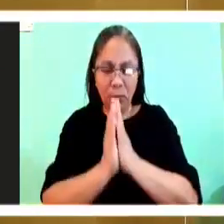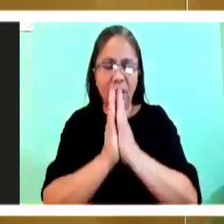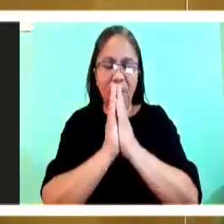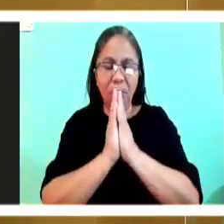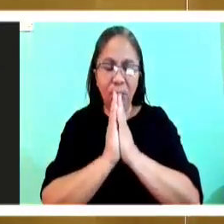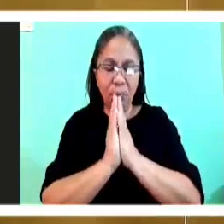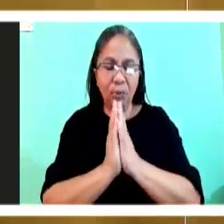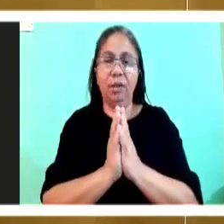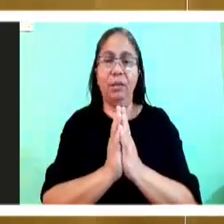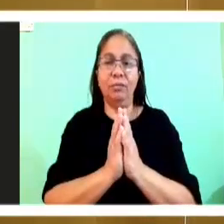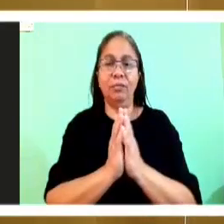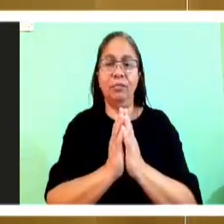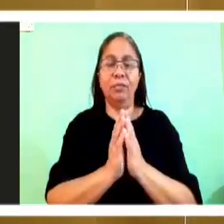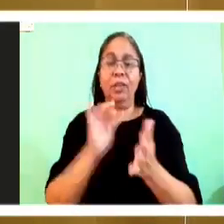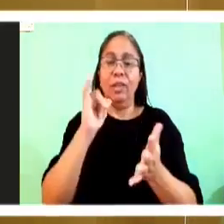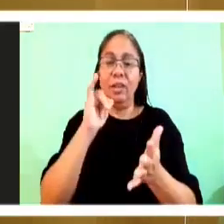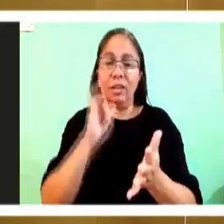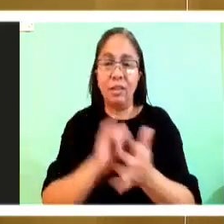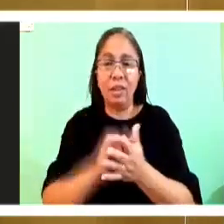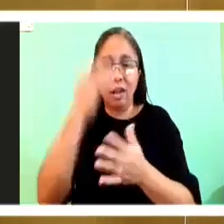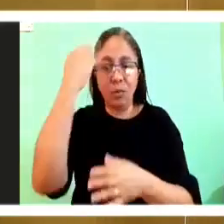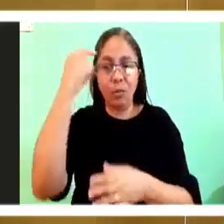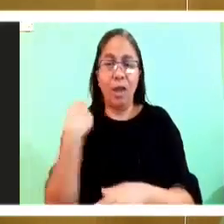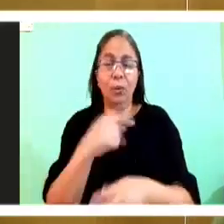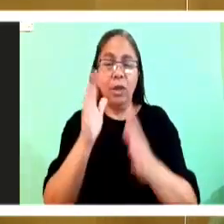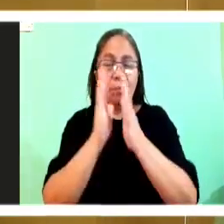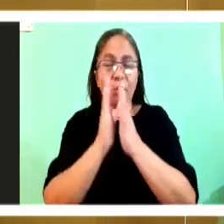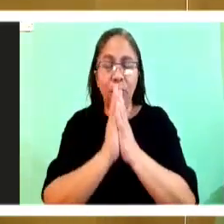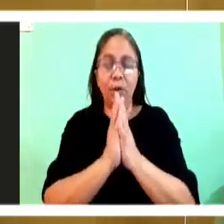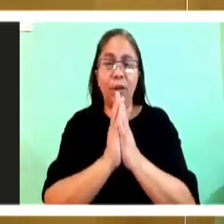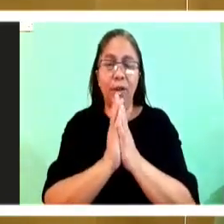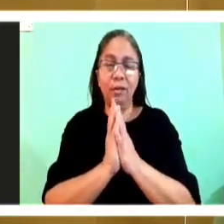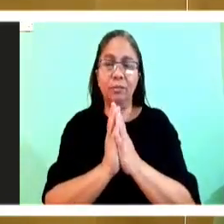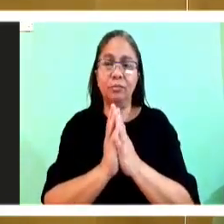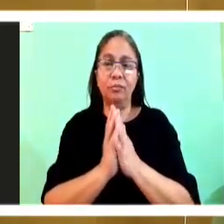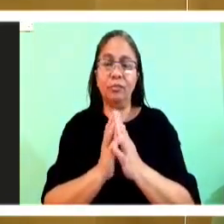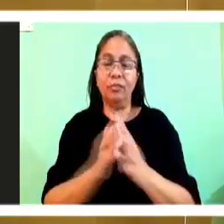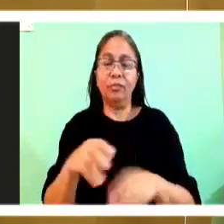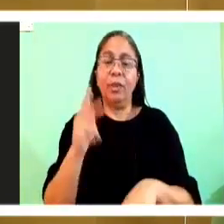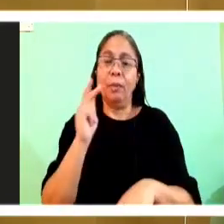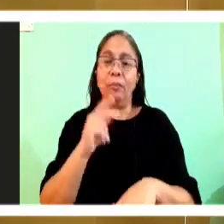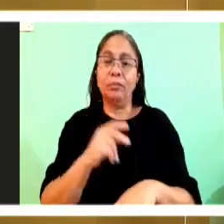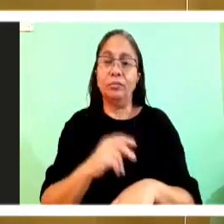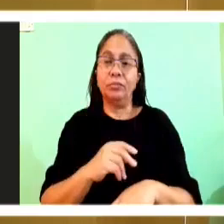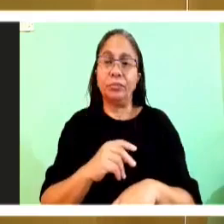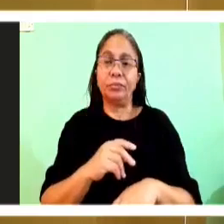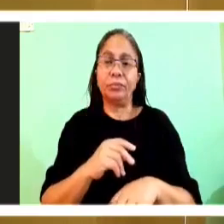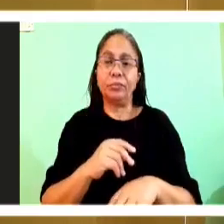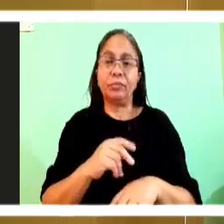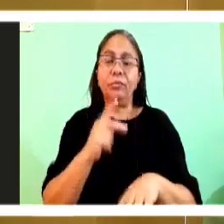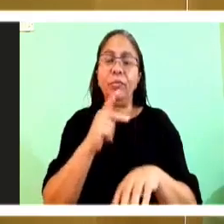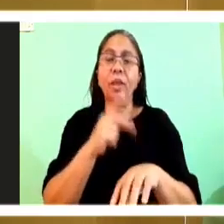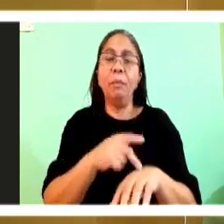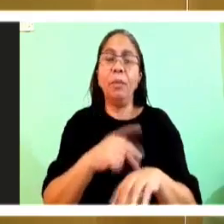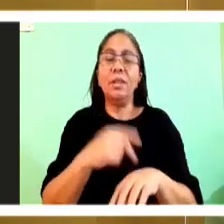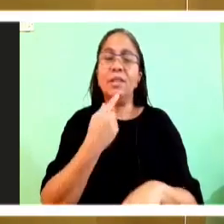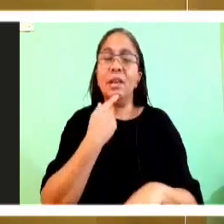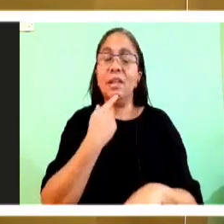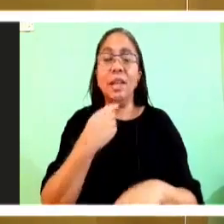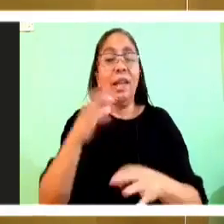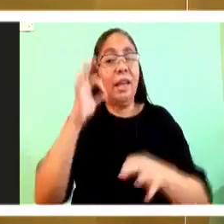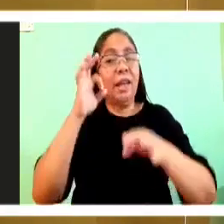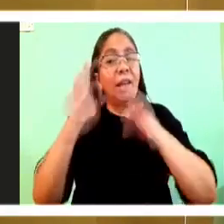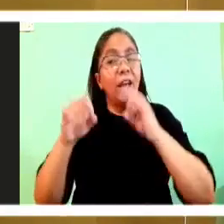point of prayer. And that's what we'll see here with Simon Peter. Simon says, if you say so,